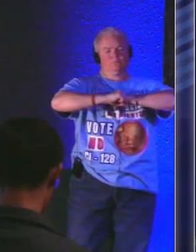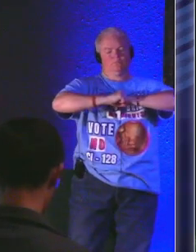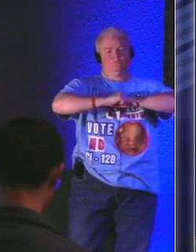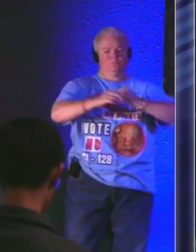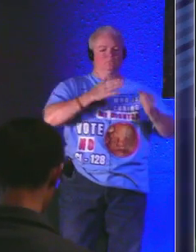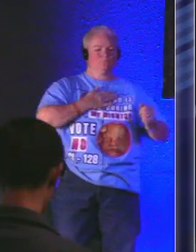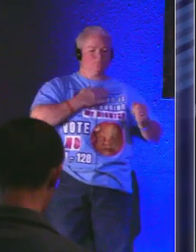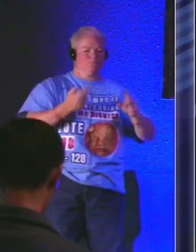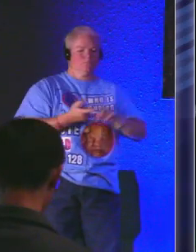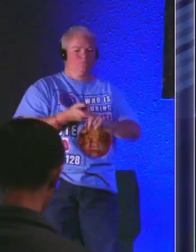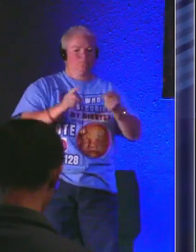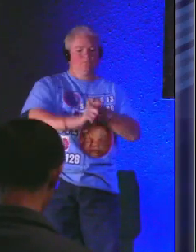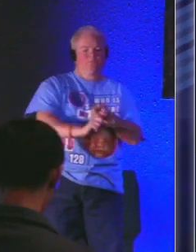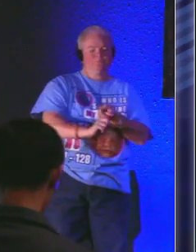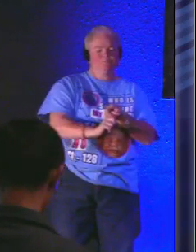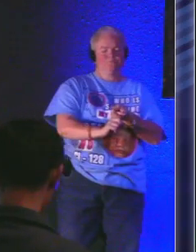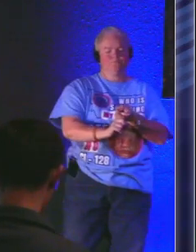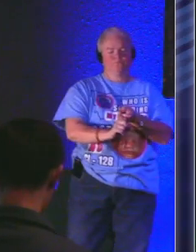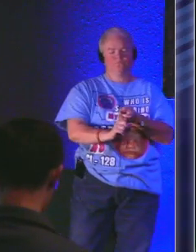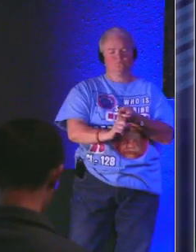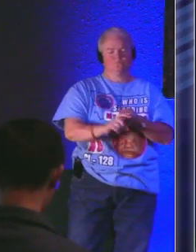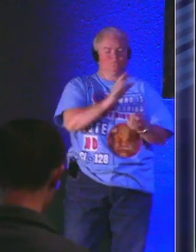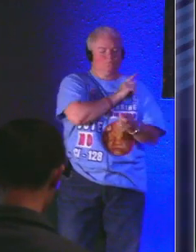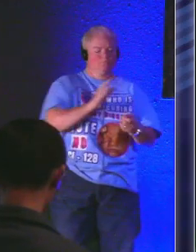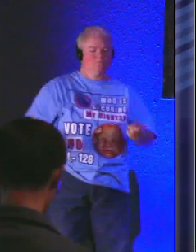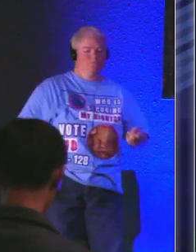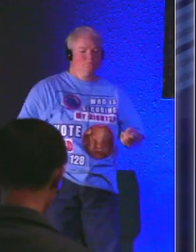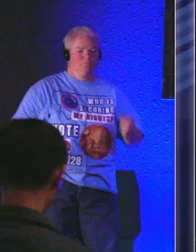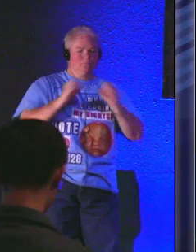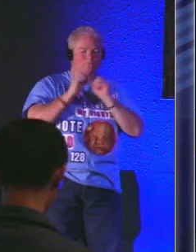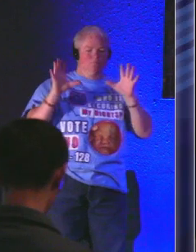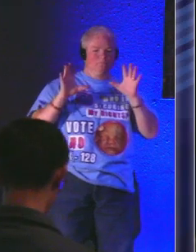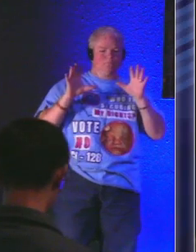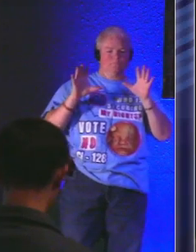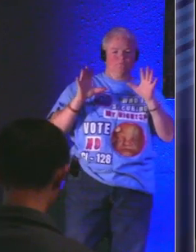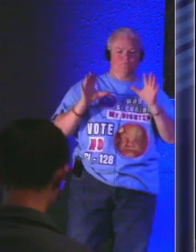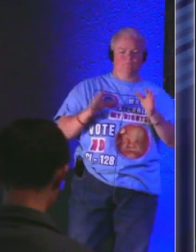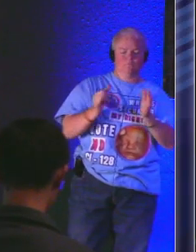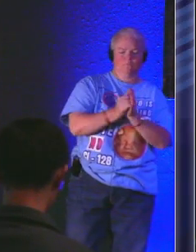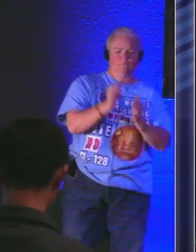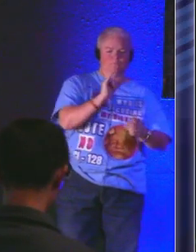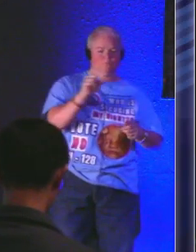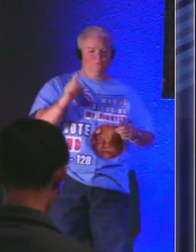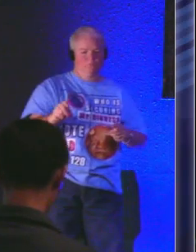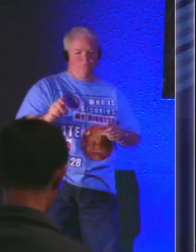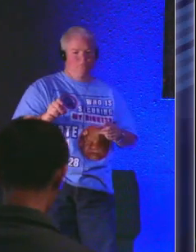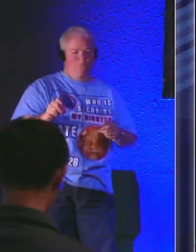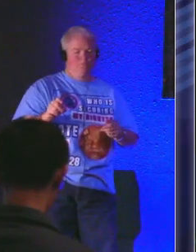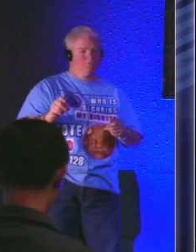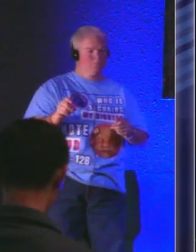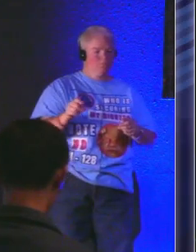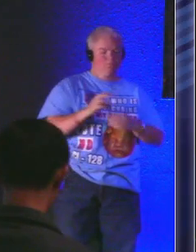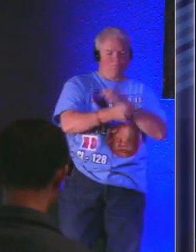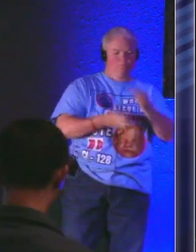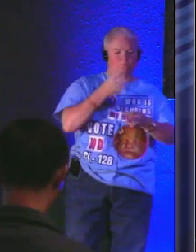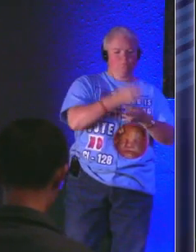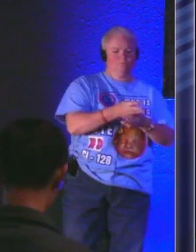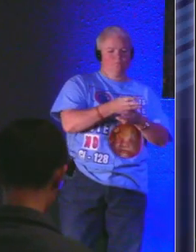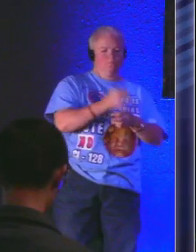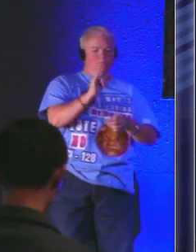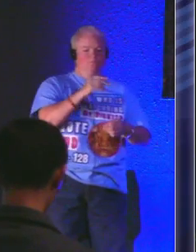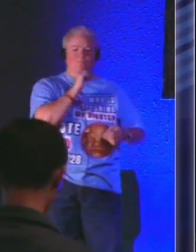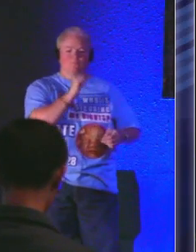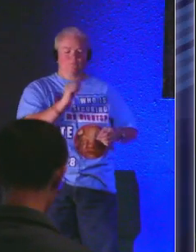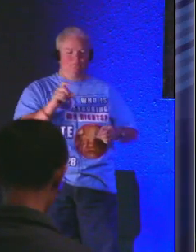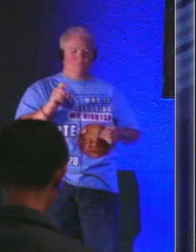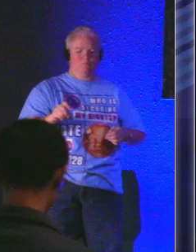my friend then Lord there's nothing more that I need there's a lot in this world that